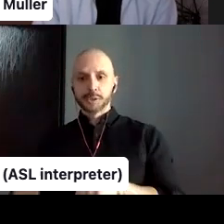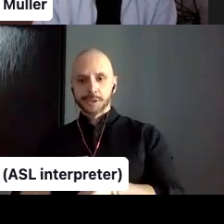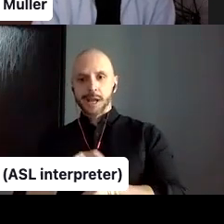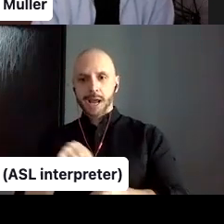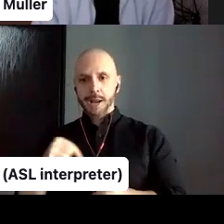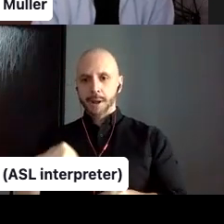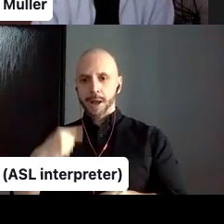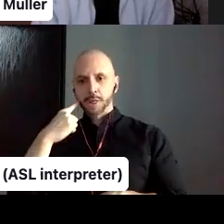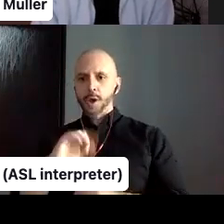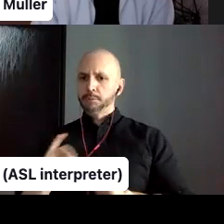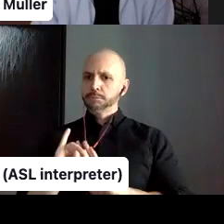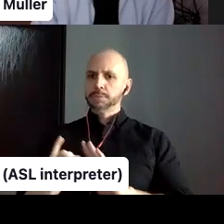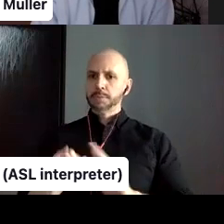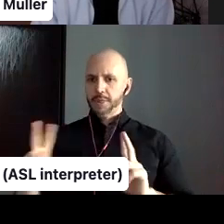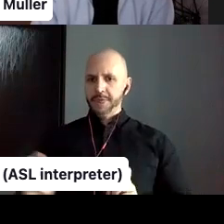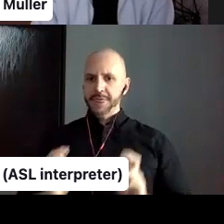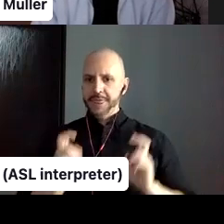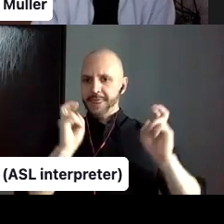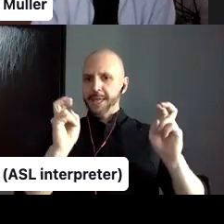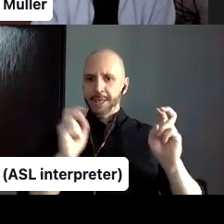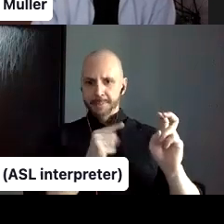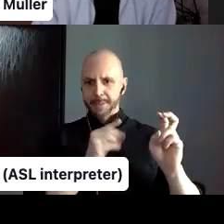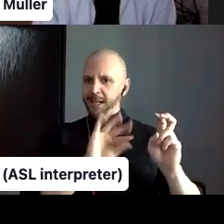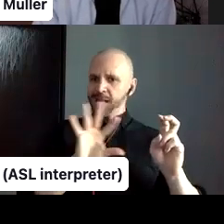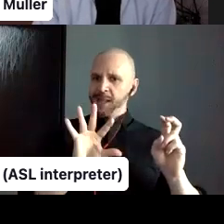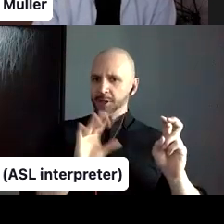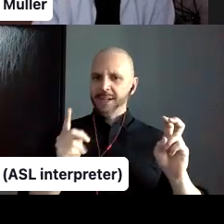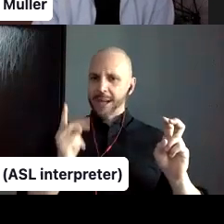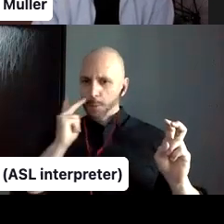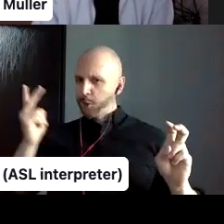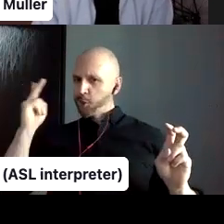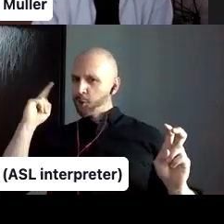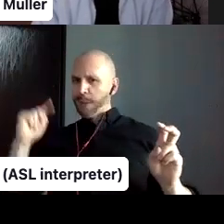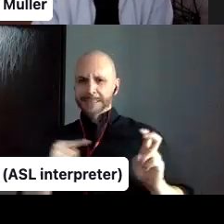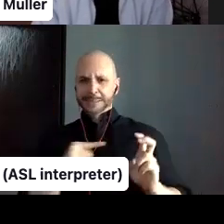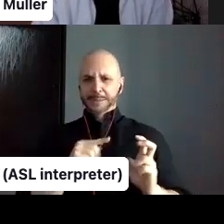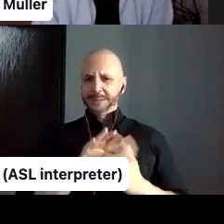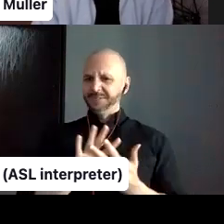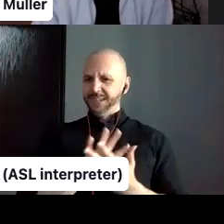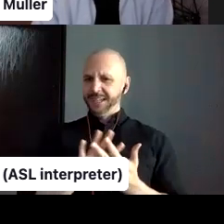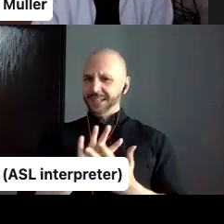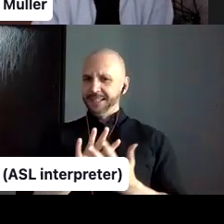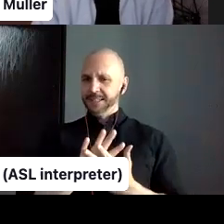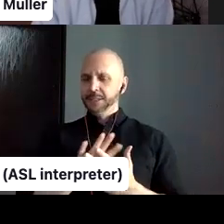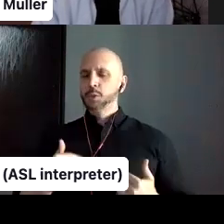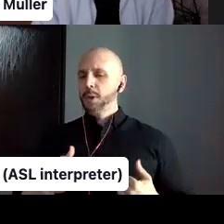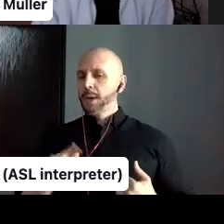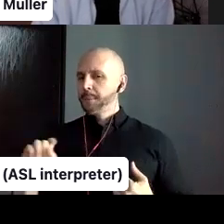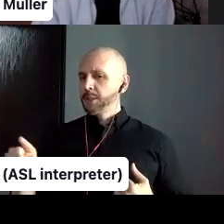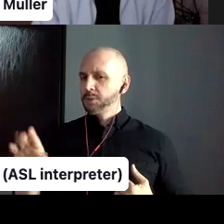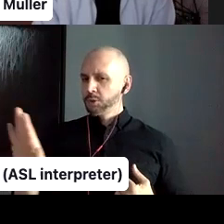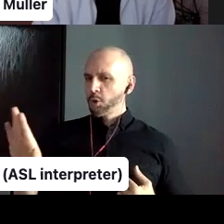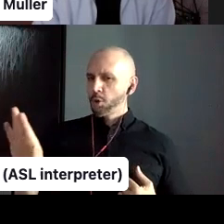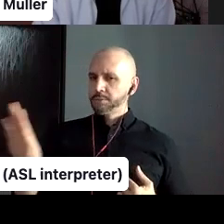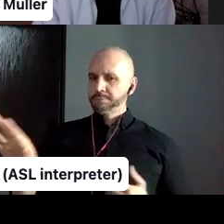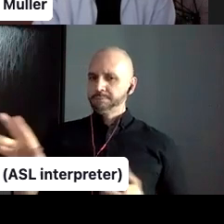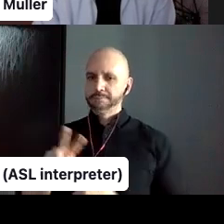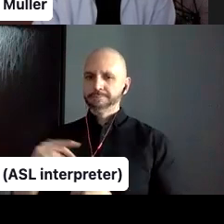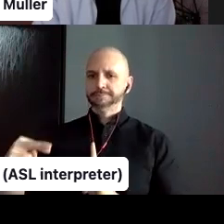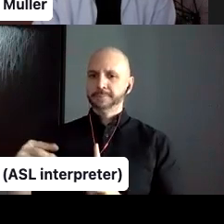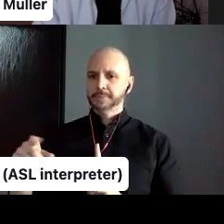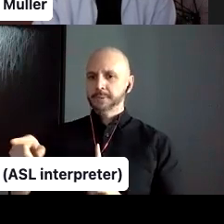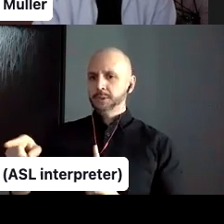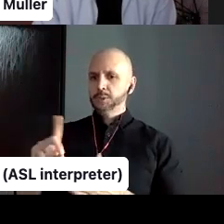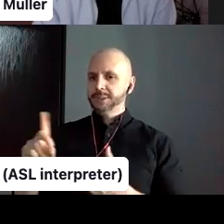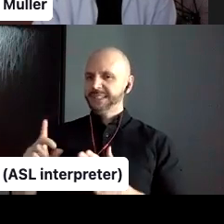something that you incorporated in your design thinking also, or, um, because you have a very, I think,